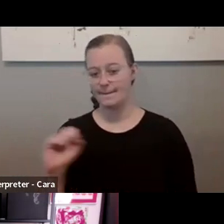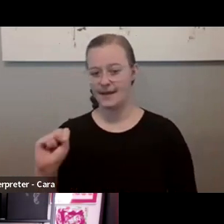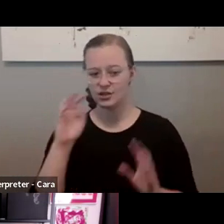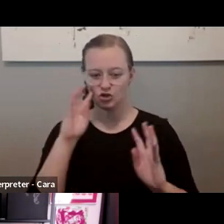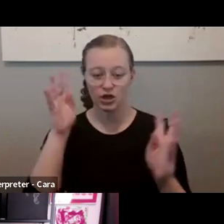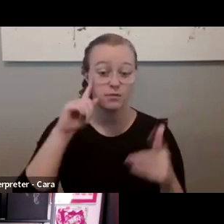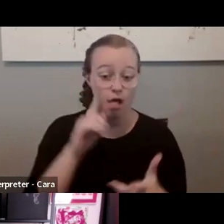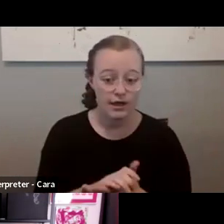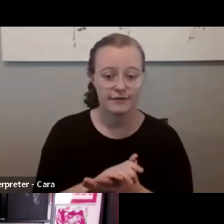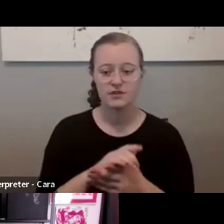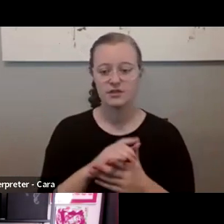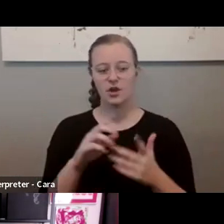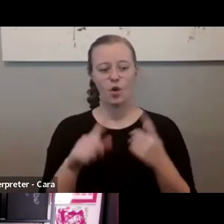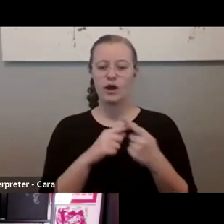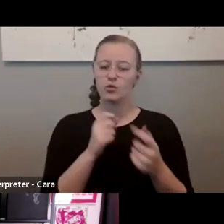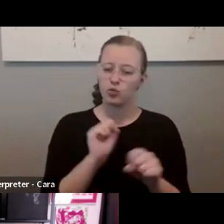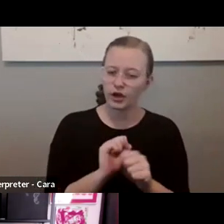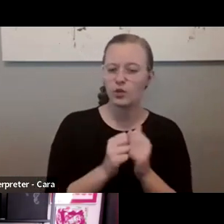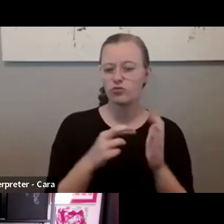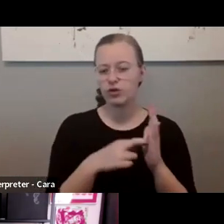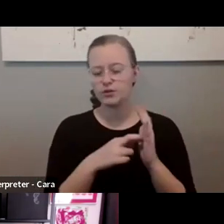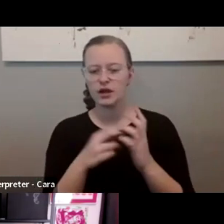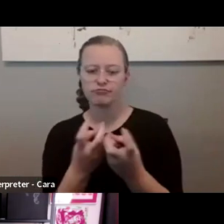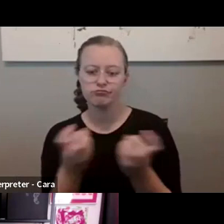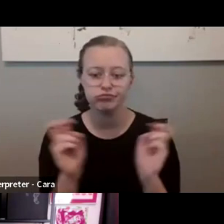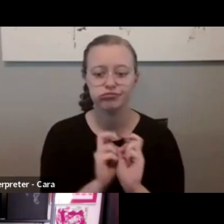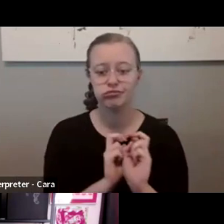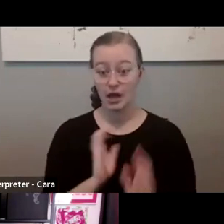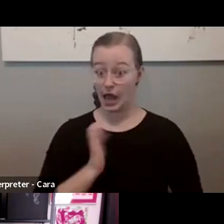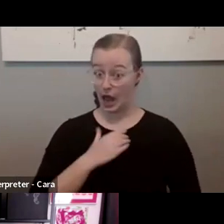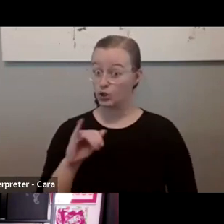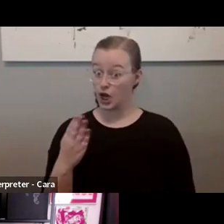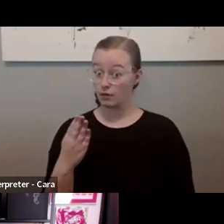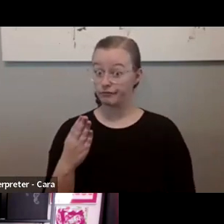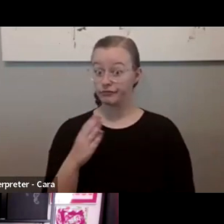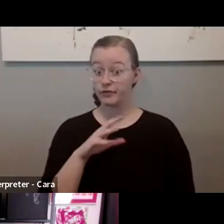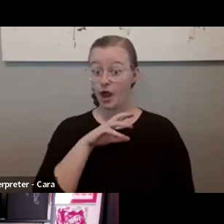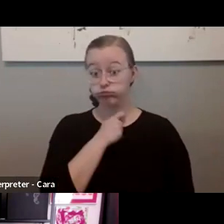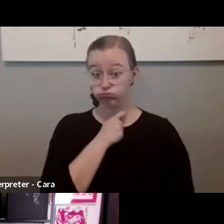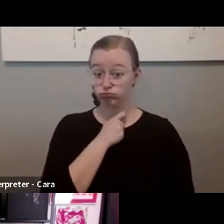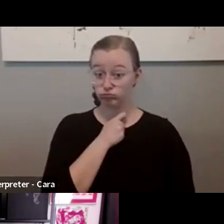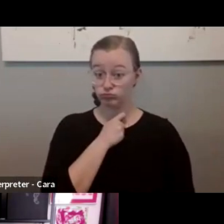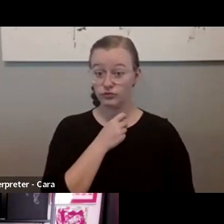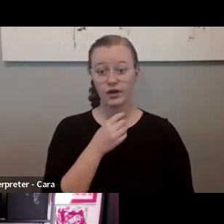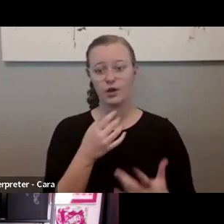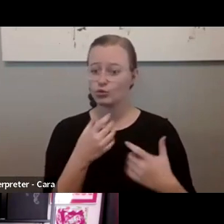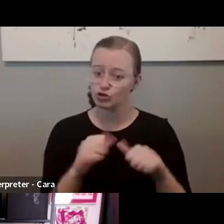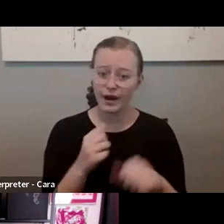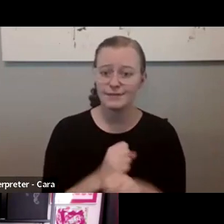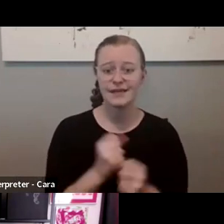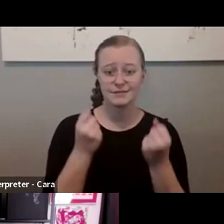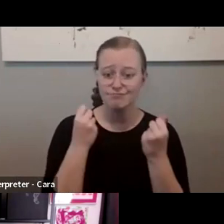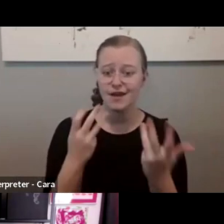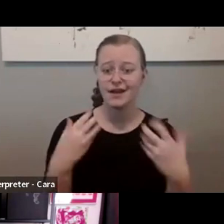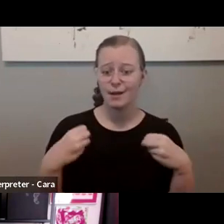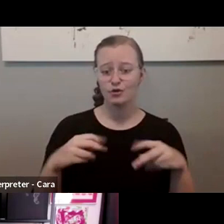table with an elected official or their staff, our job is to shut up. And we are trying to make as many opportunities for the advocates